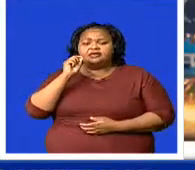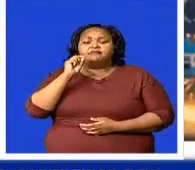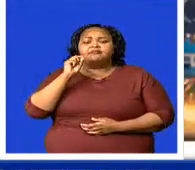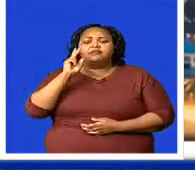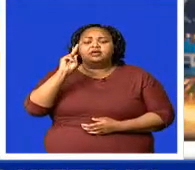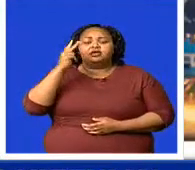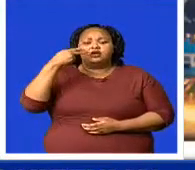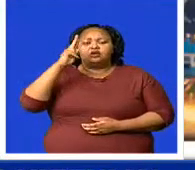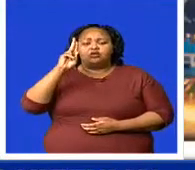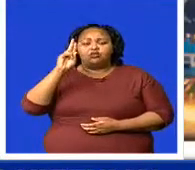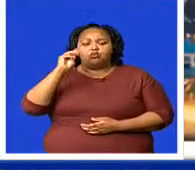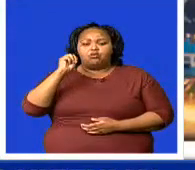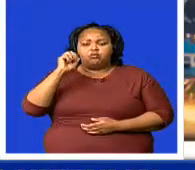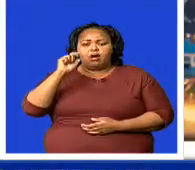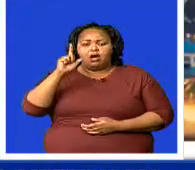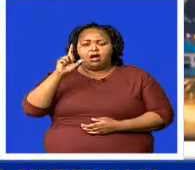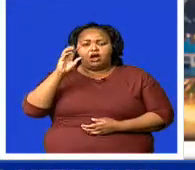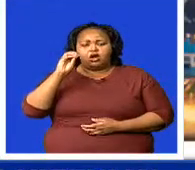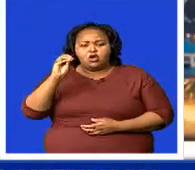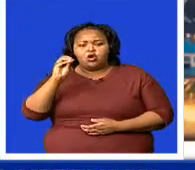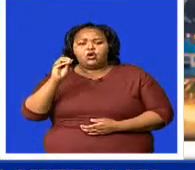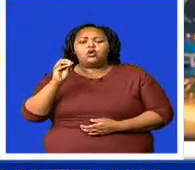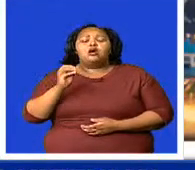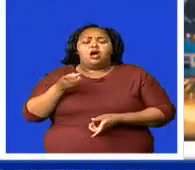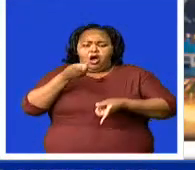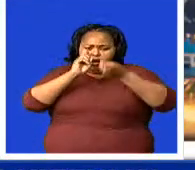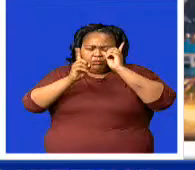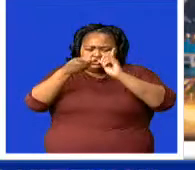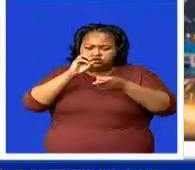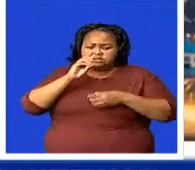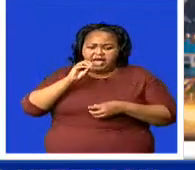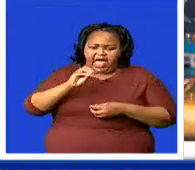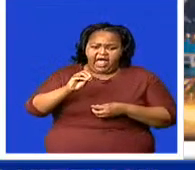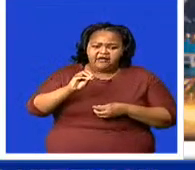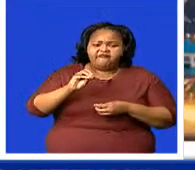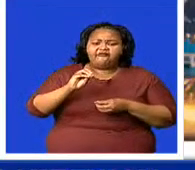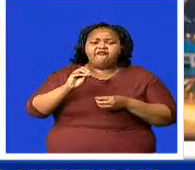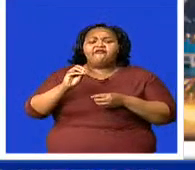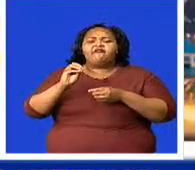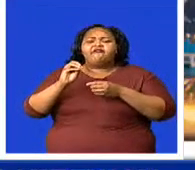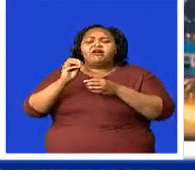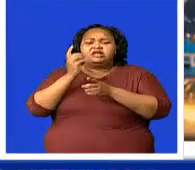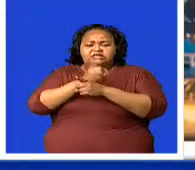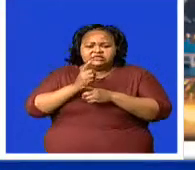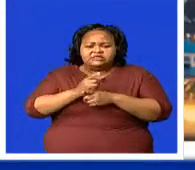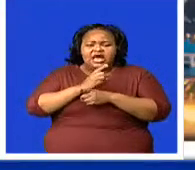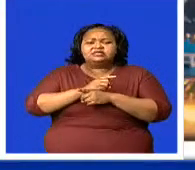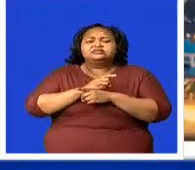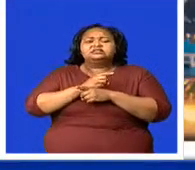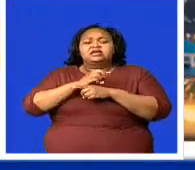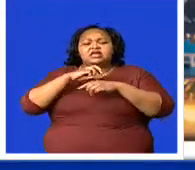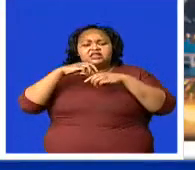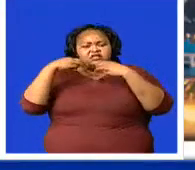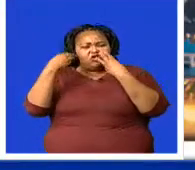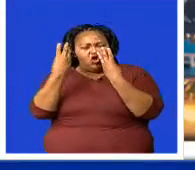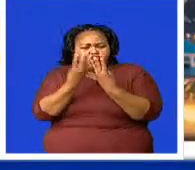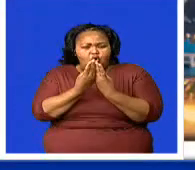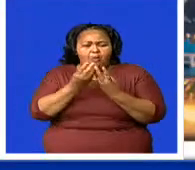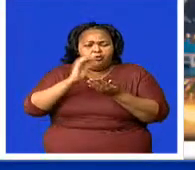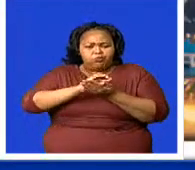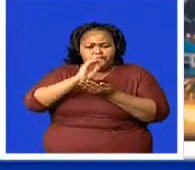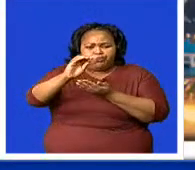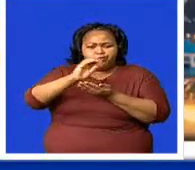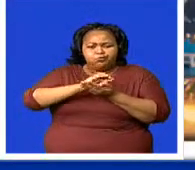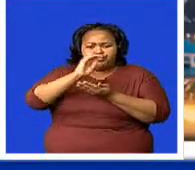opportunity to speak to global leaders, investors and researchers, among others, to inform them